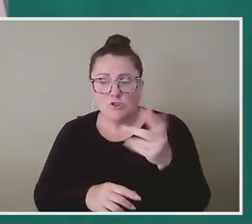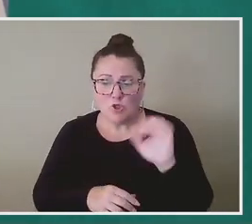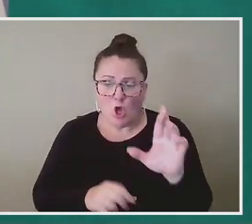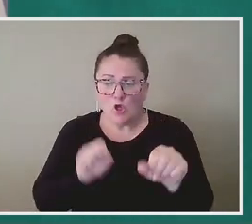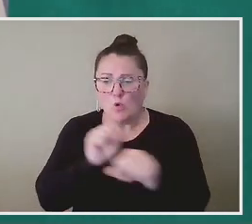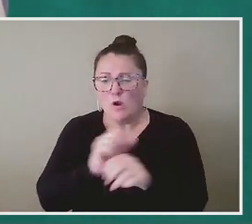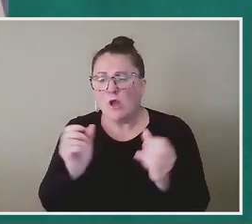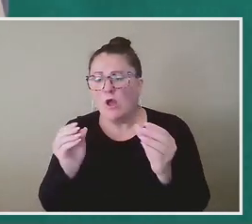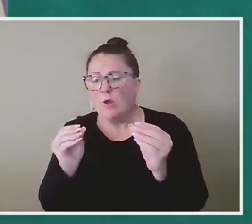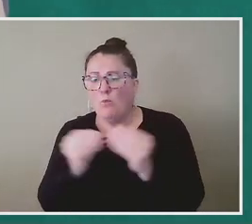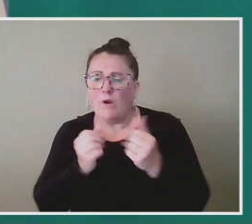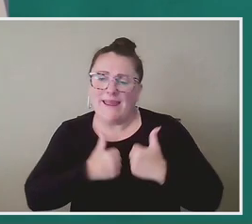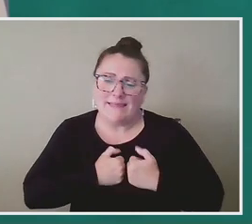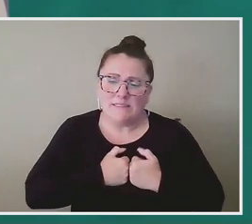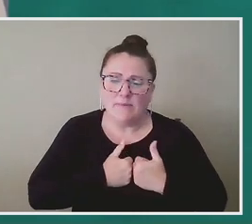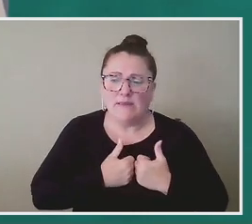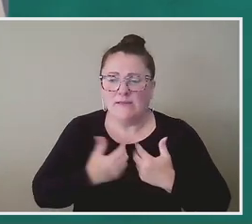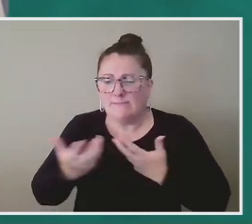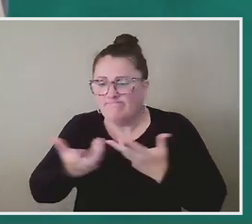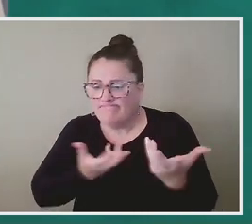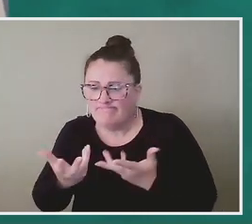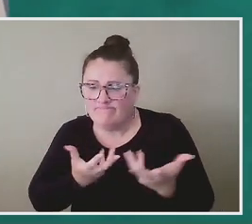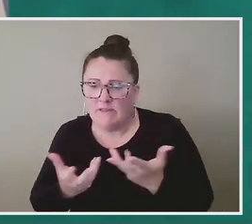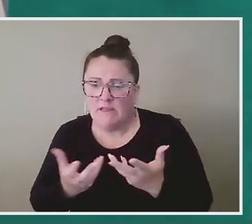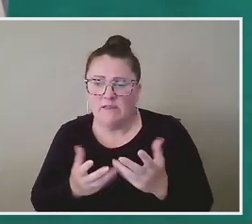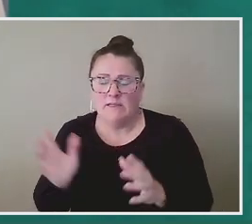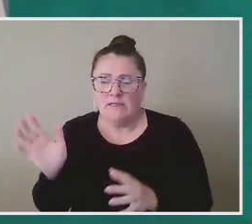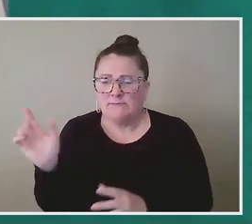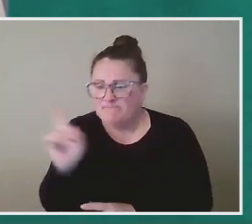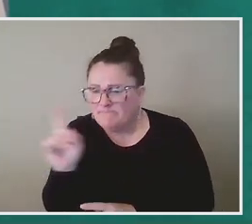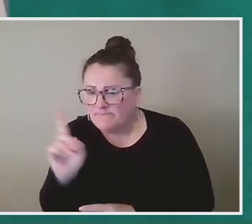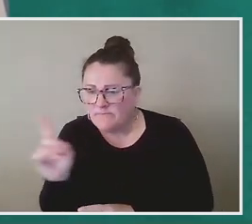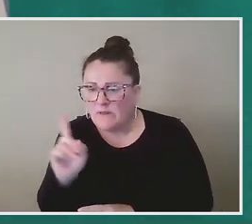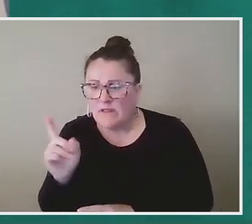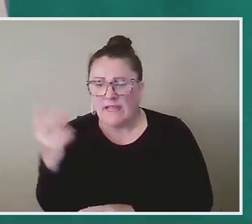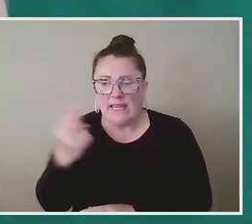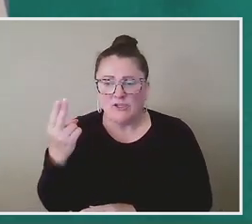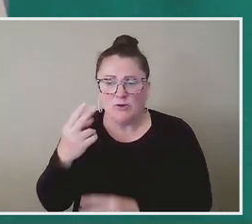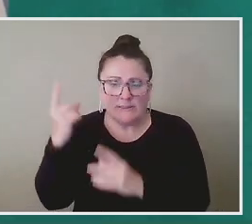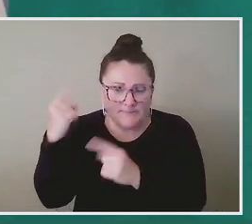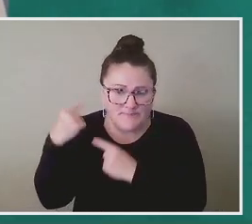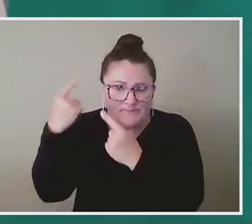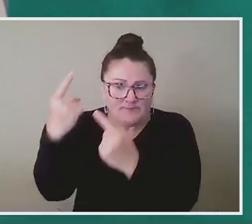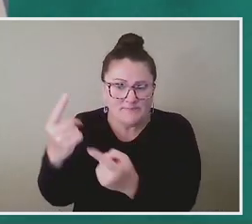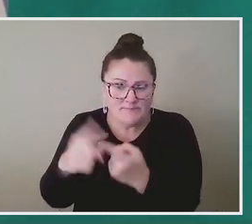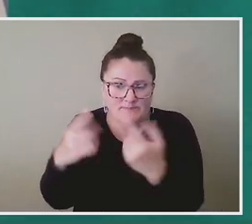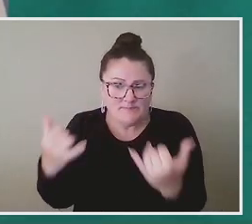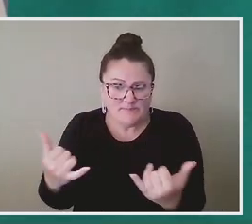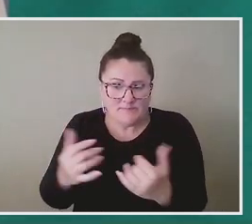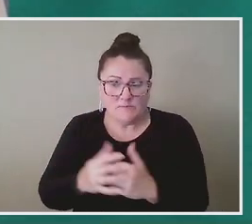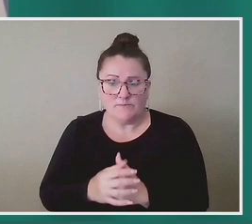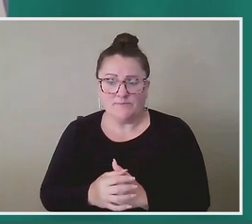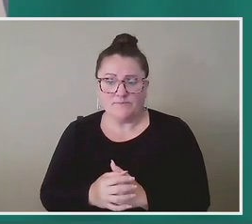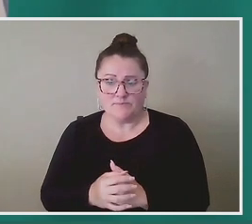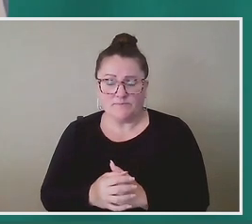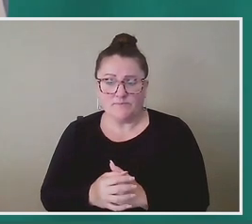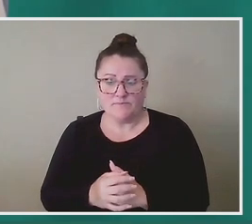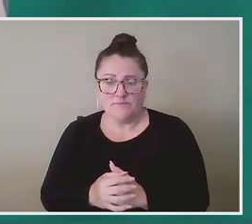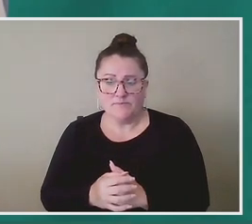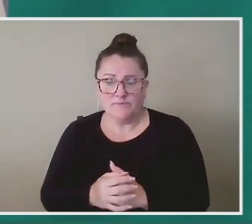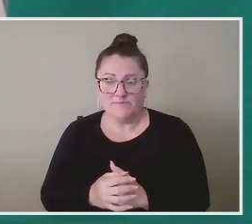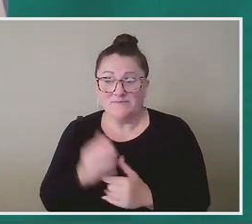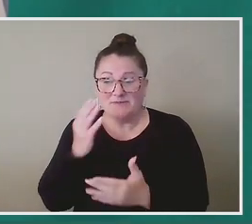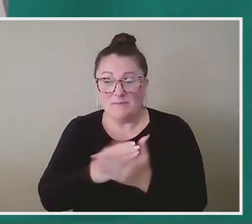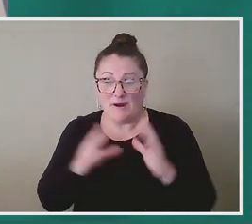sense of our proximity to that period of history. And part of what I wanted to do was